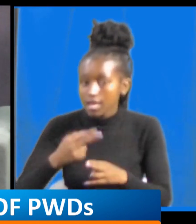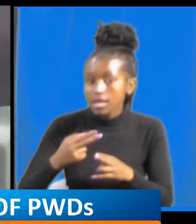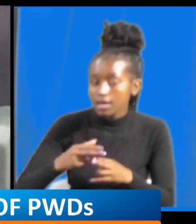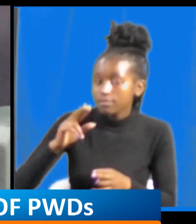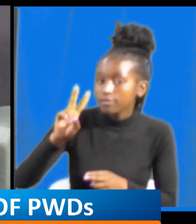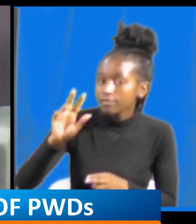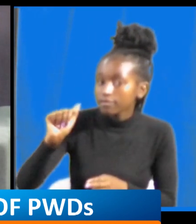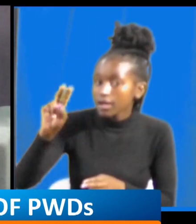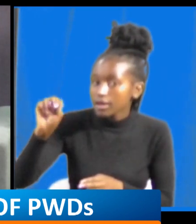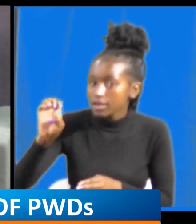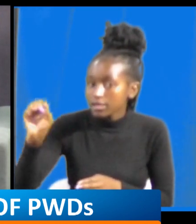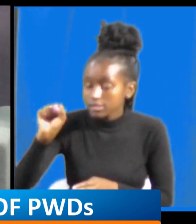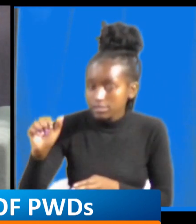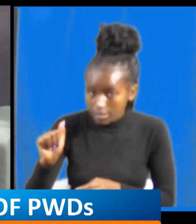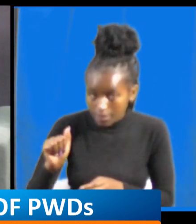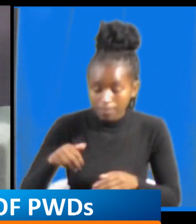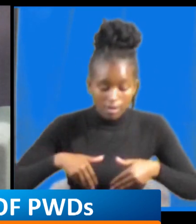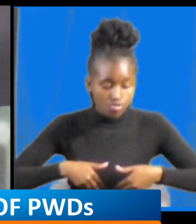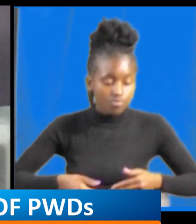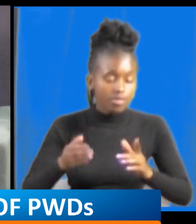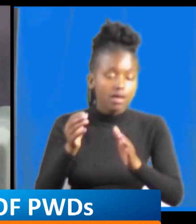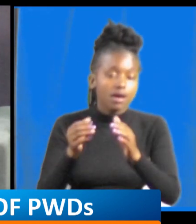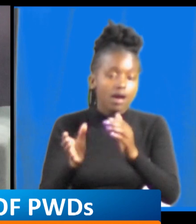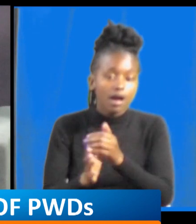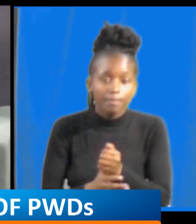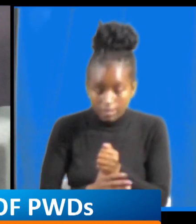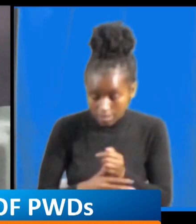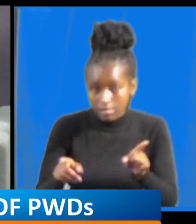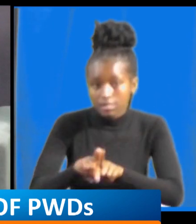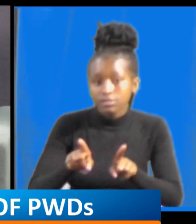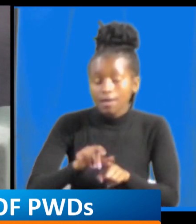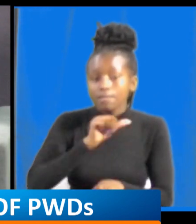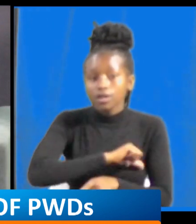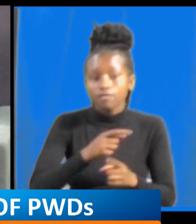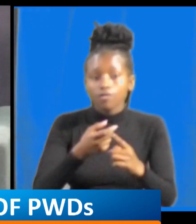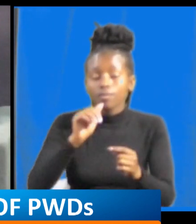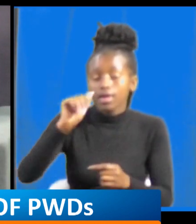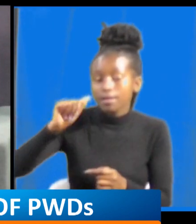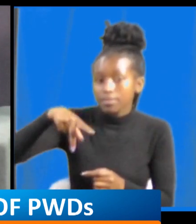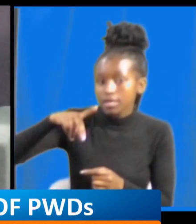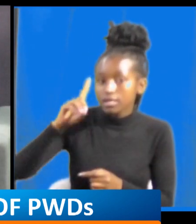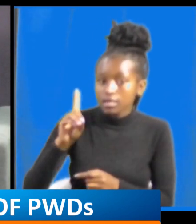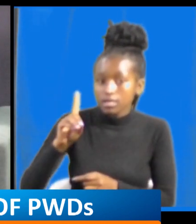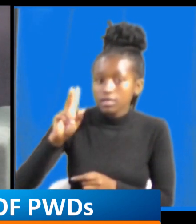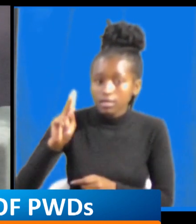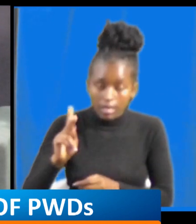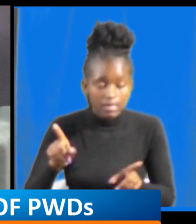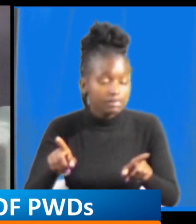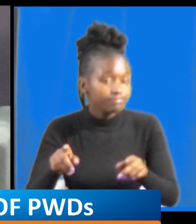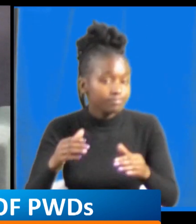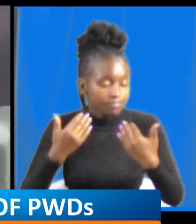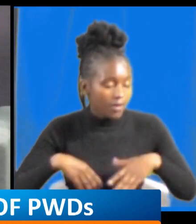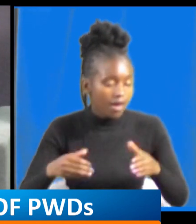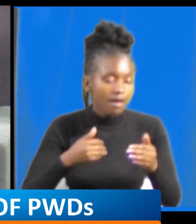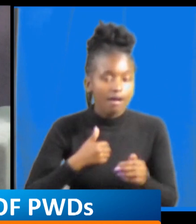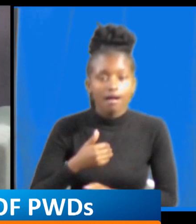and the beneficiary of APDK and I and the nature of my disability is cerebral palsy